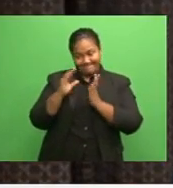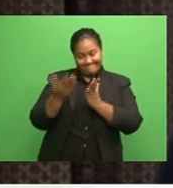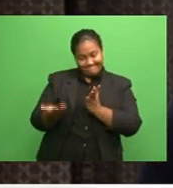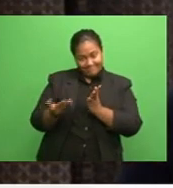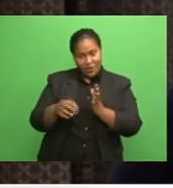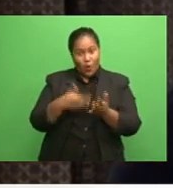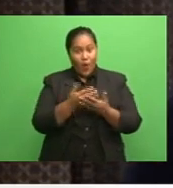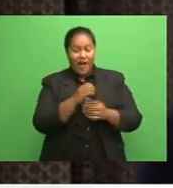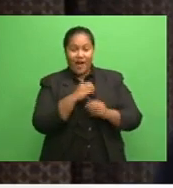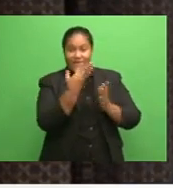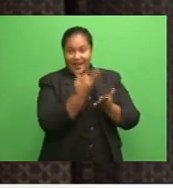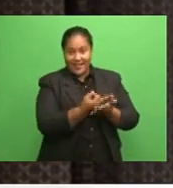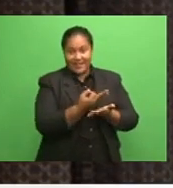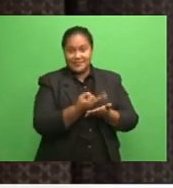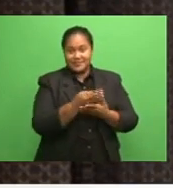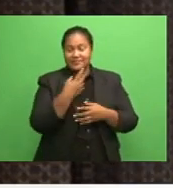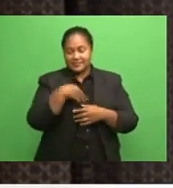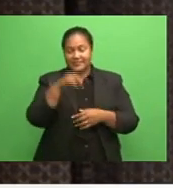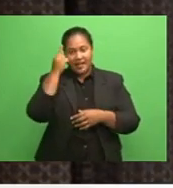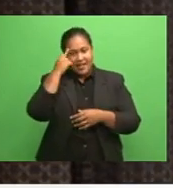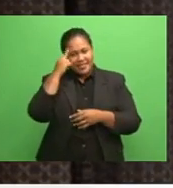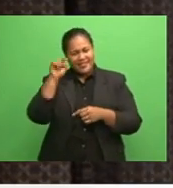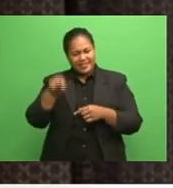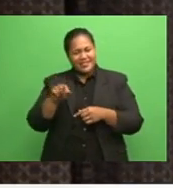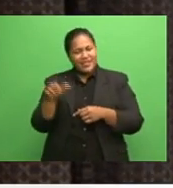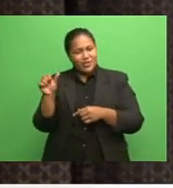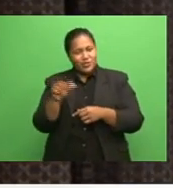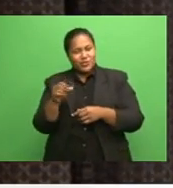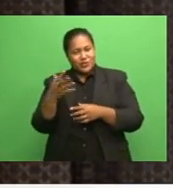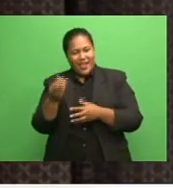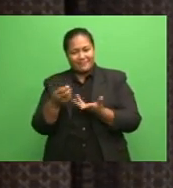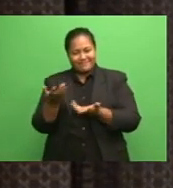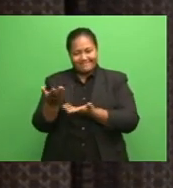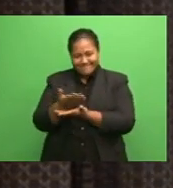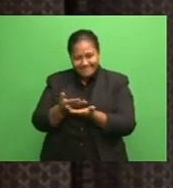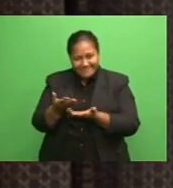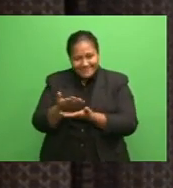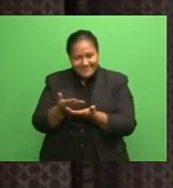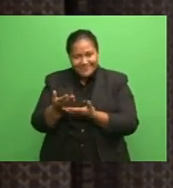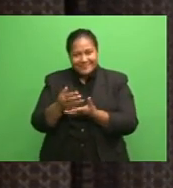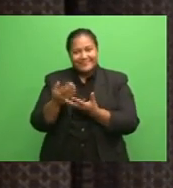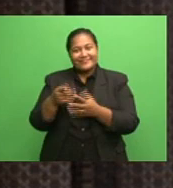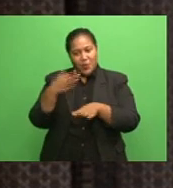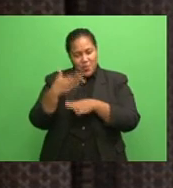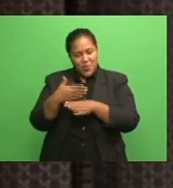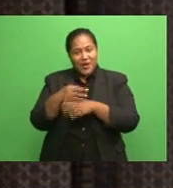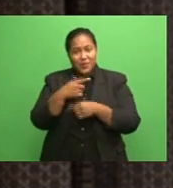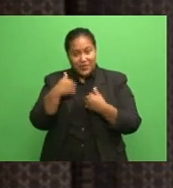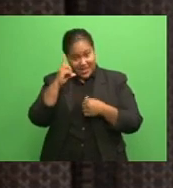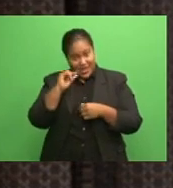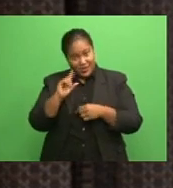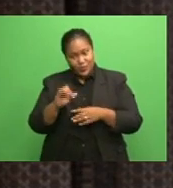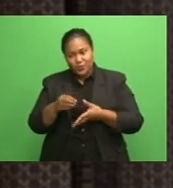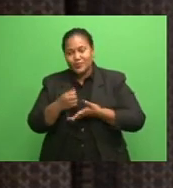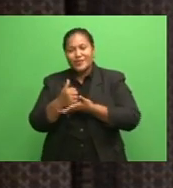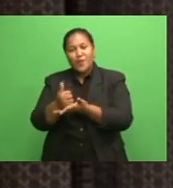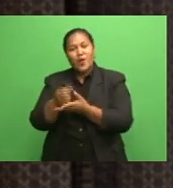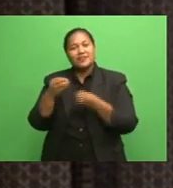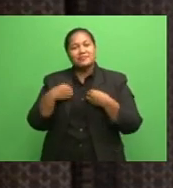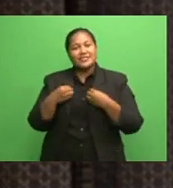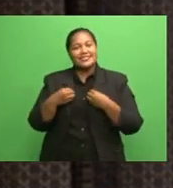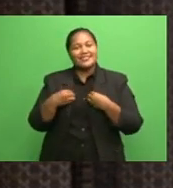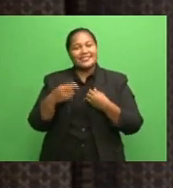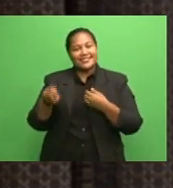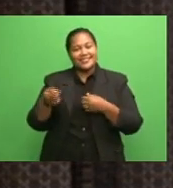think that there should be a comprehensive institutional work that would support businesses and workers